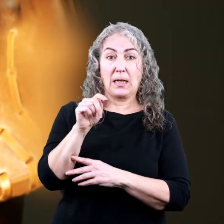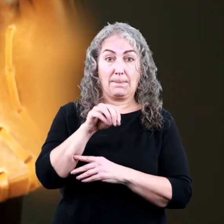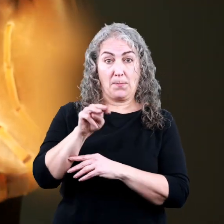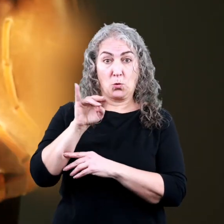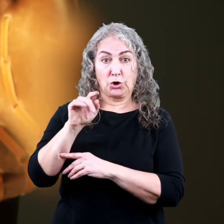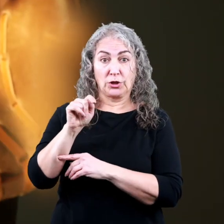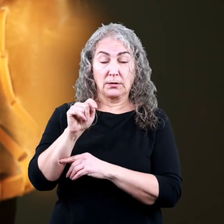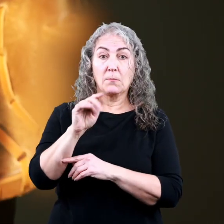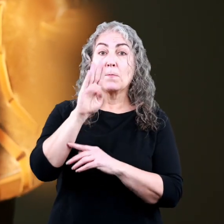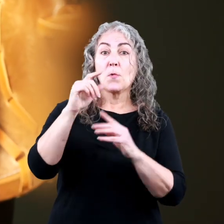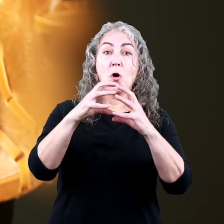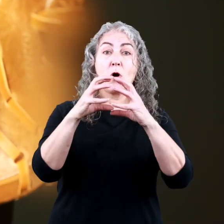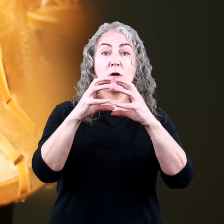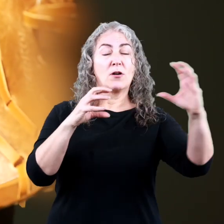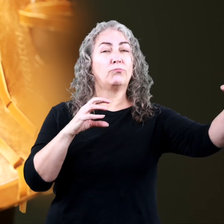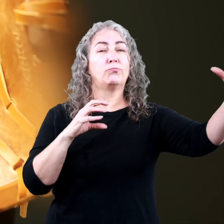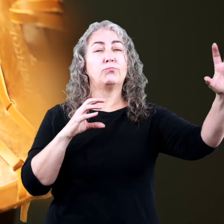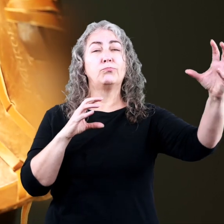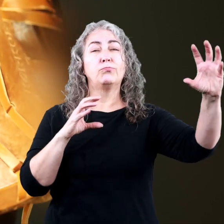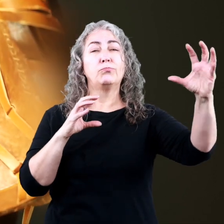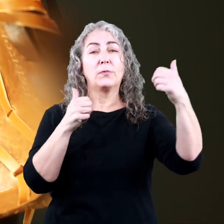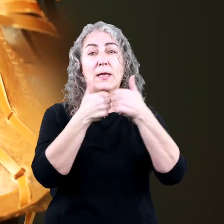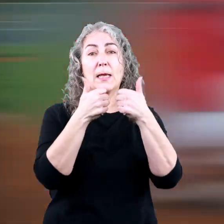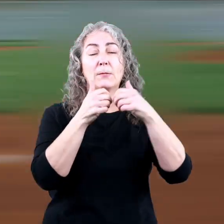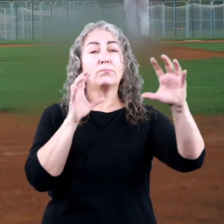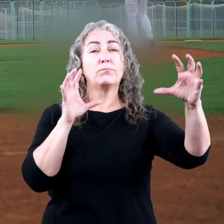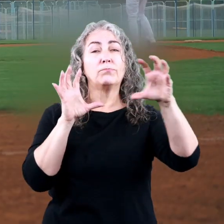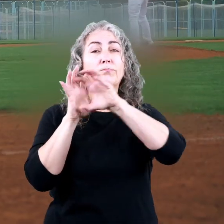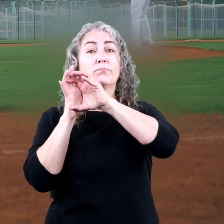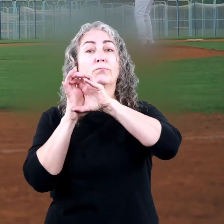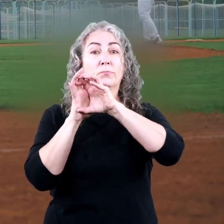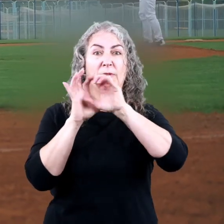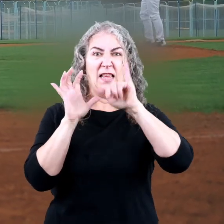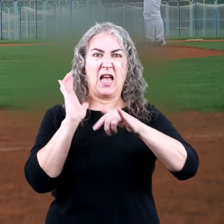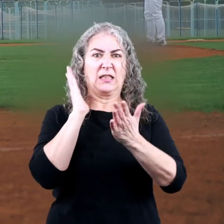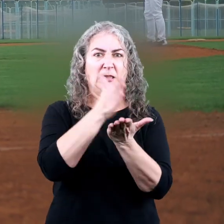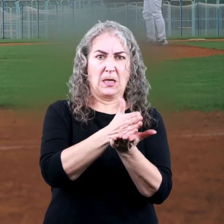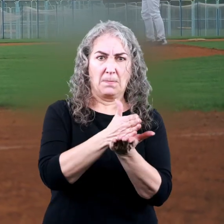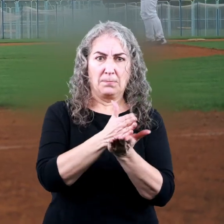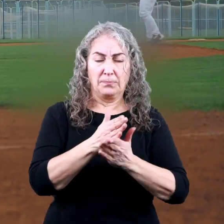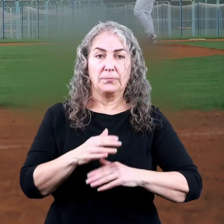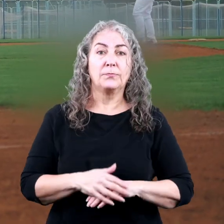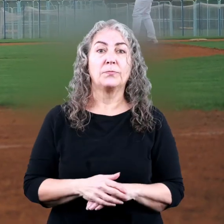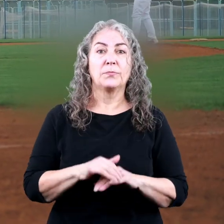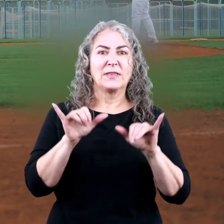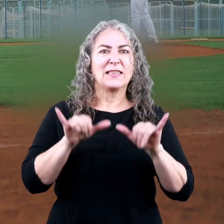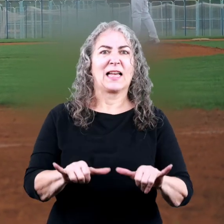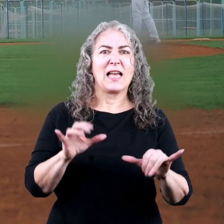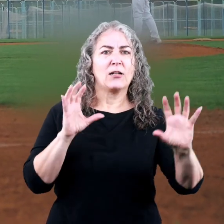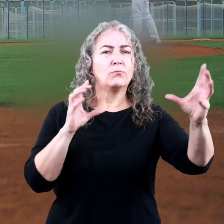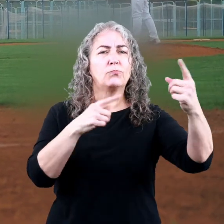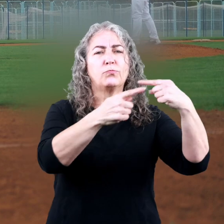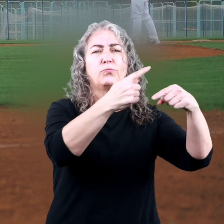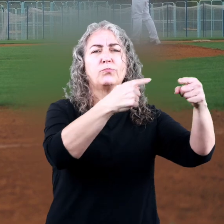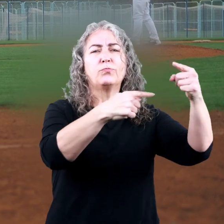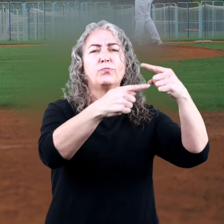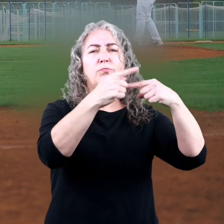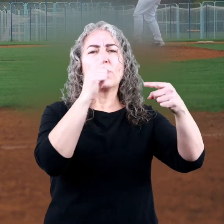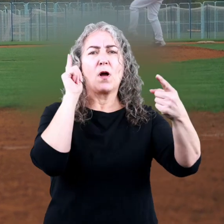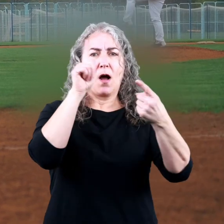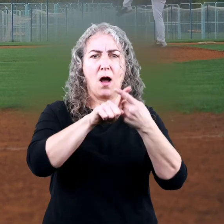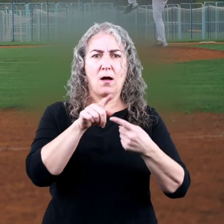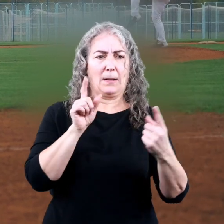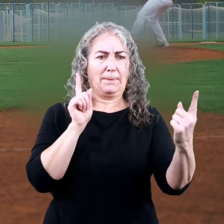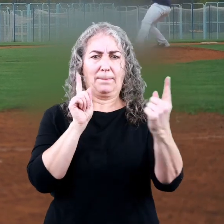object in motion is a ball in a game of catch. When someone throws a ball to you, that ball stays in motion